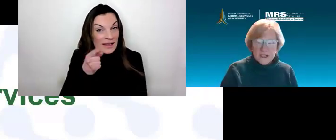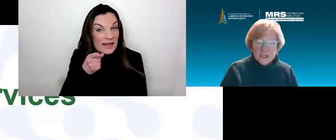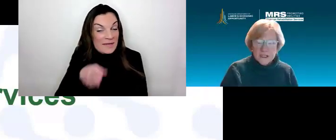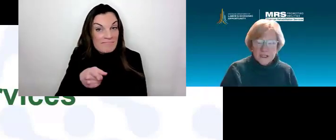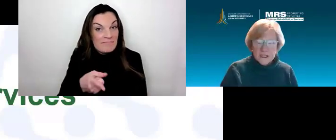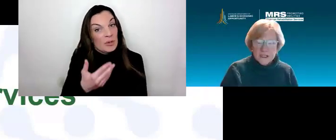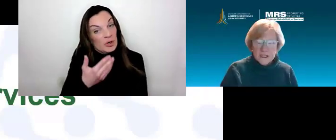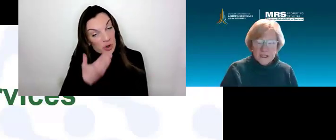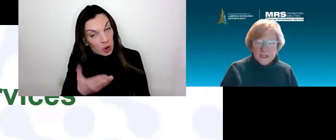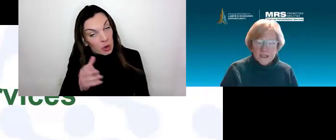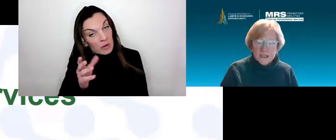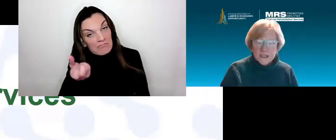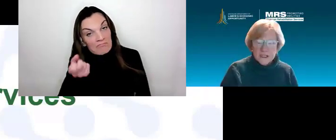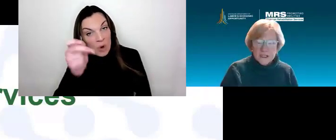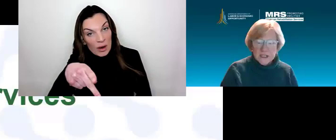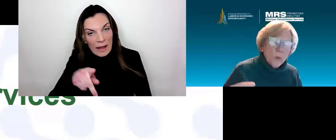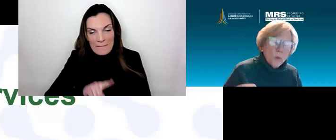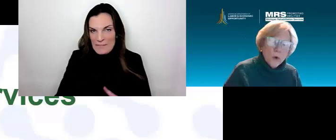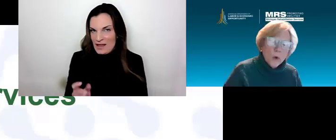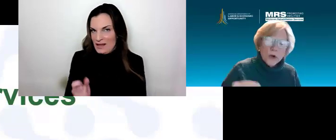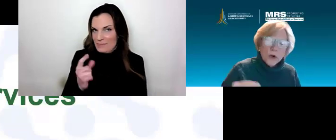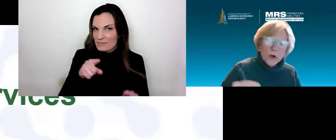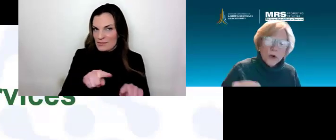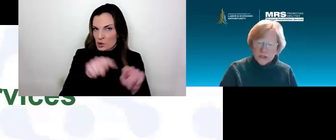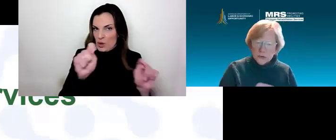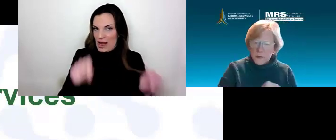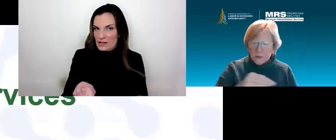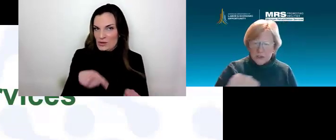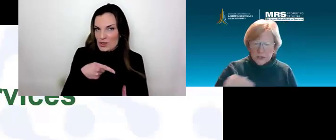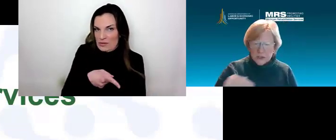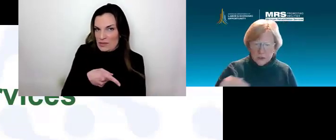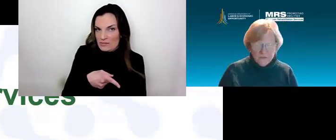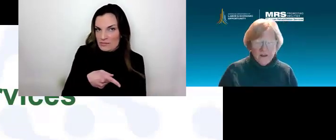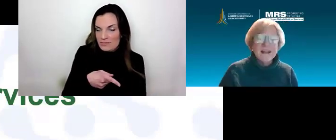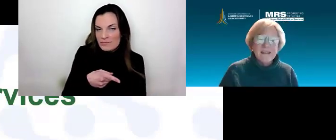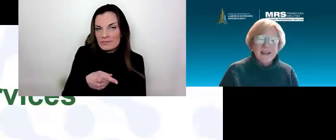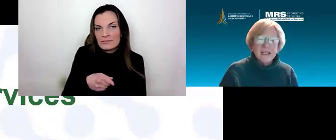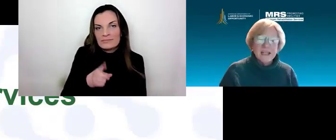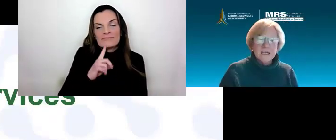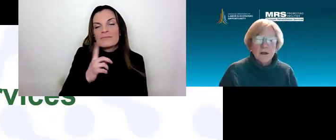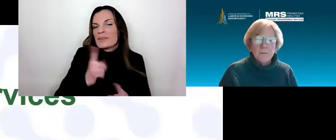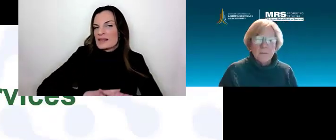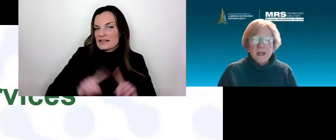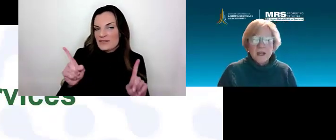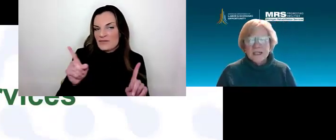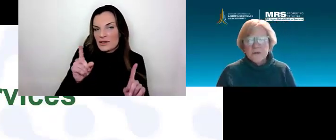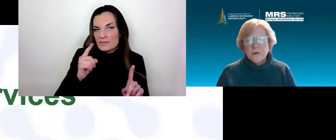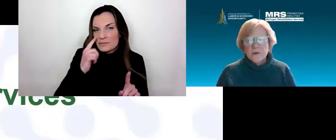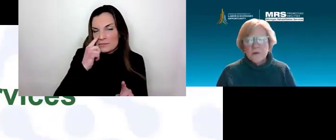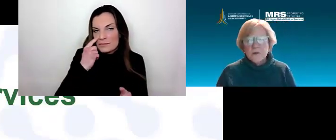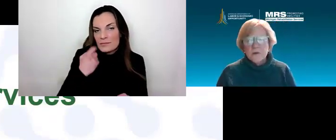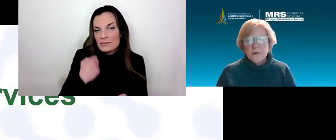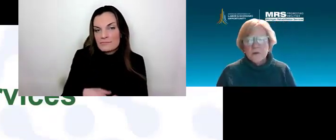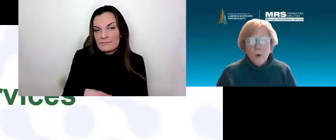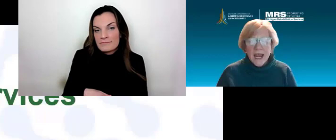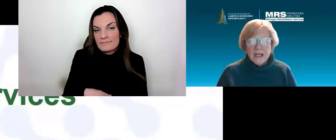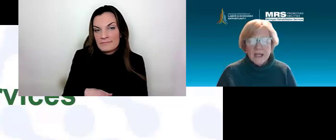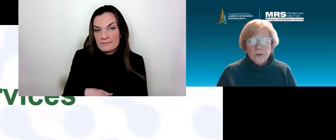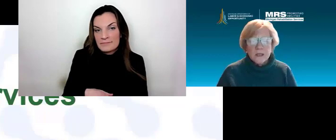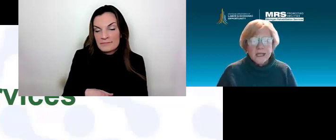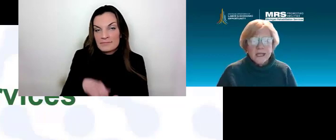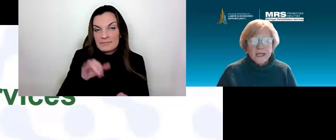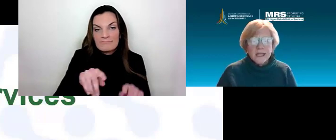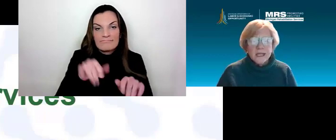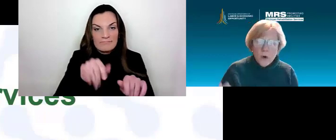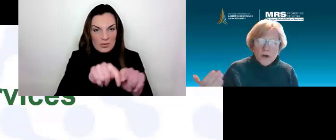transcriptionist actually work to be able to provide that transcription more